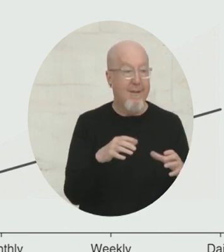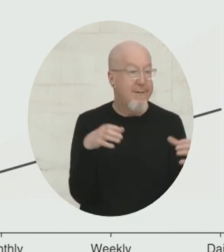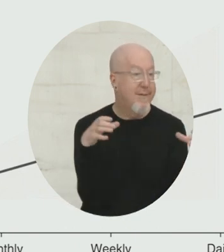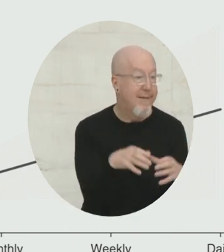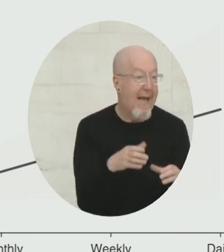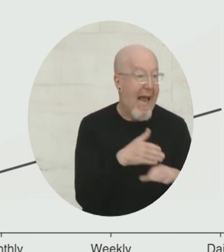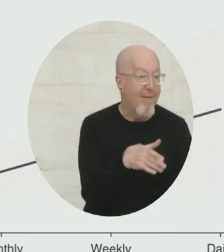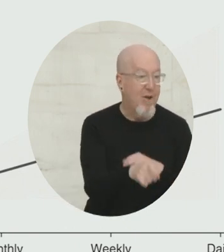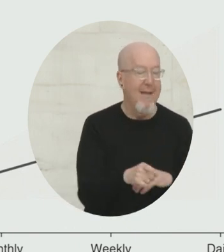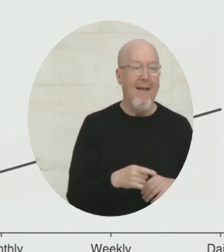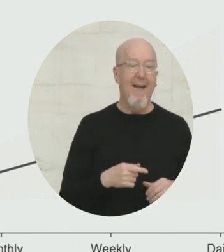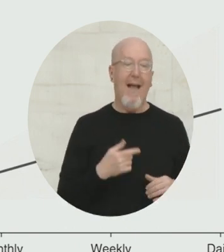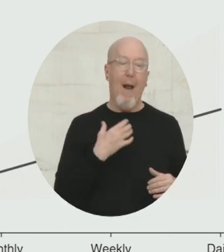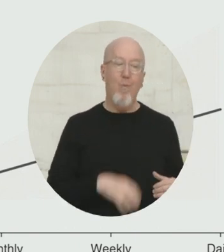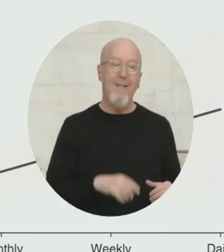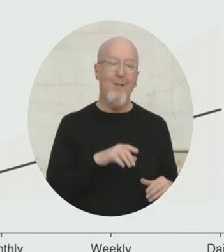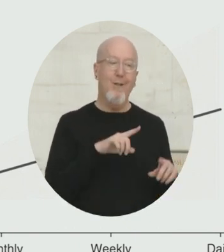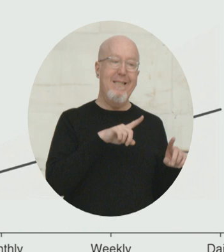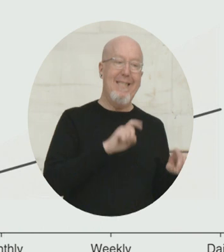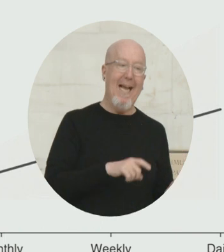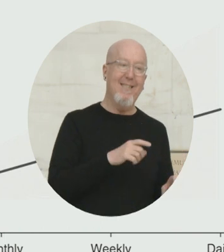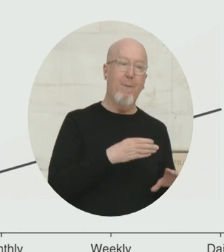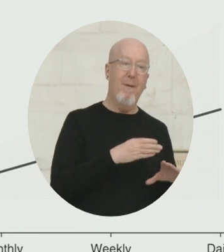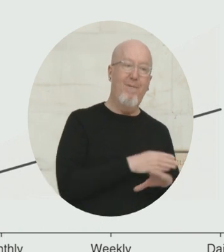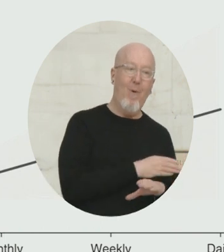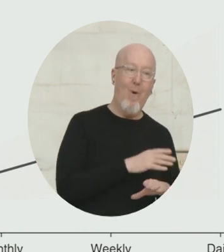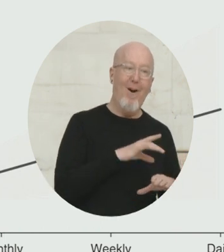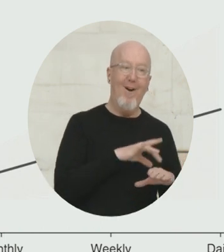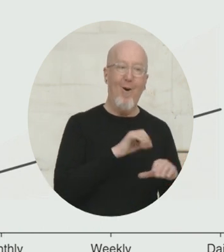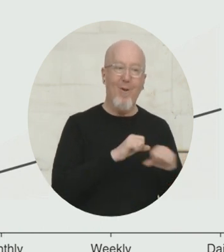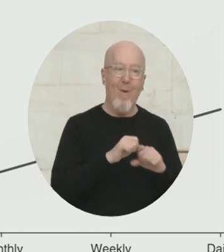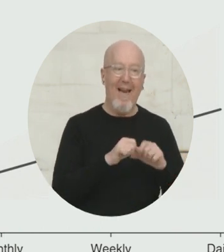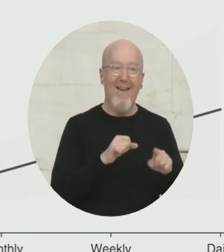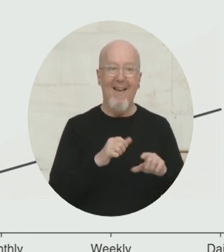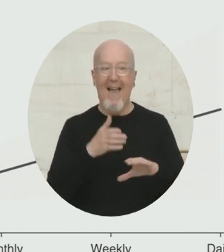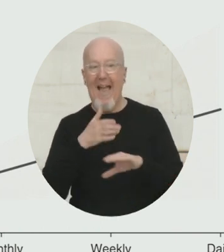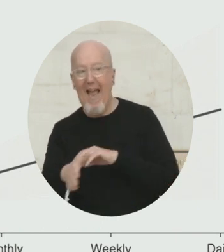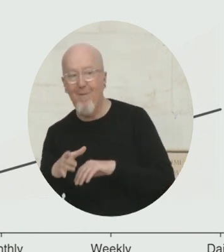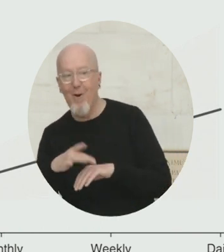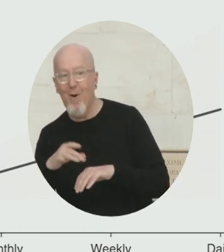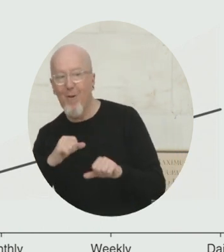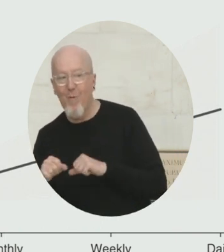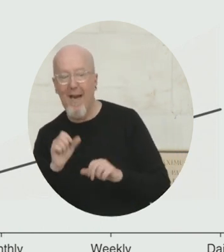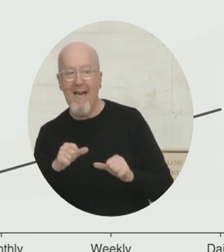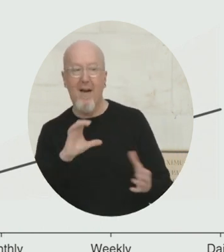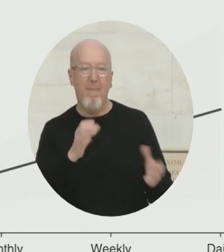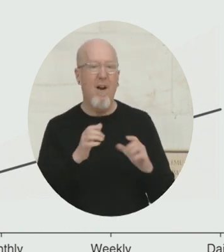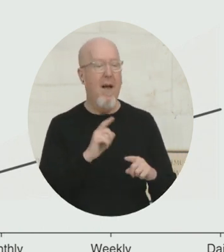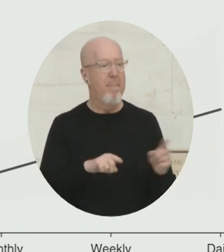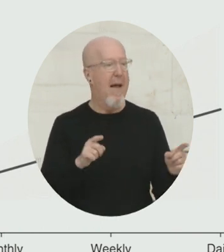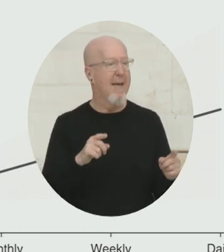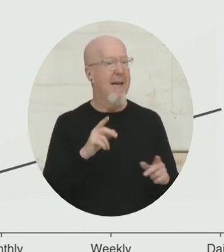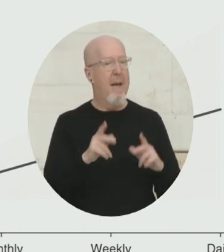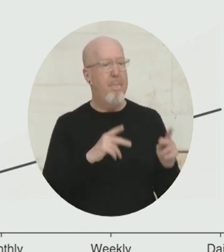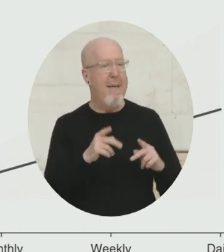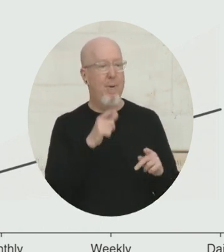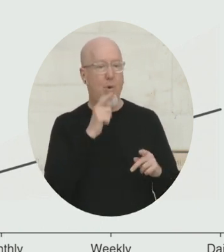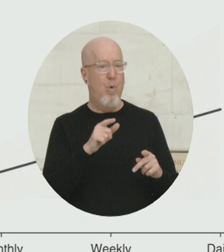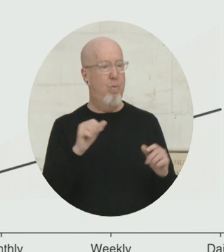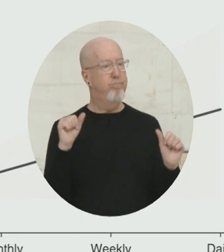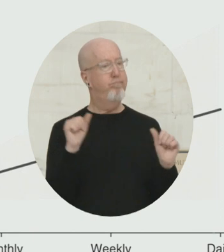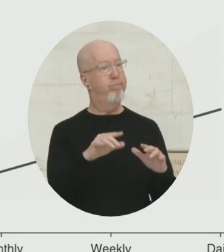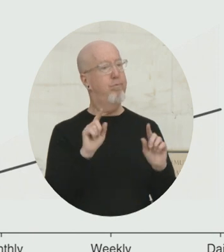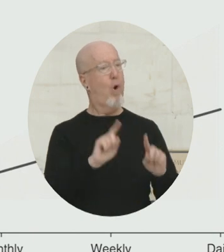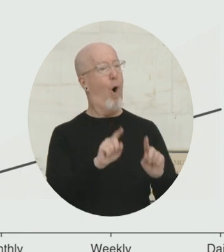community before, during, and after this program we have measurable impacts in a number of different areas. Individuals going into this community